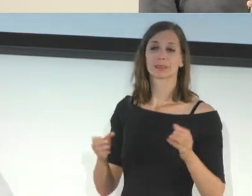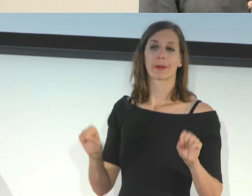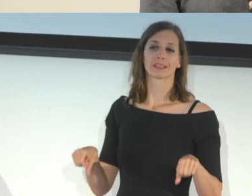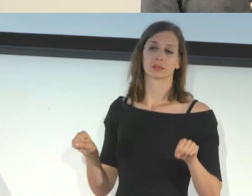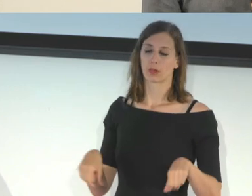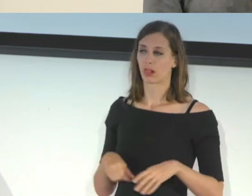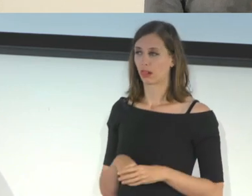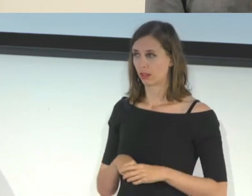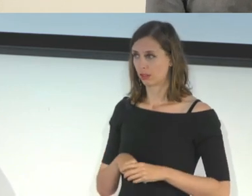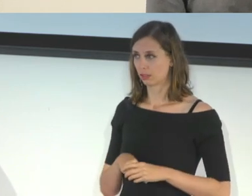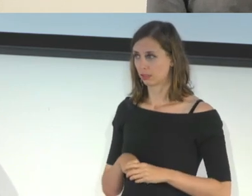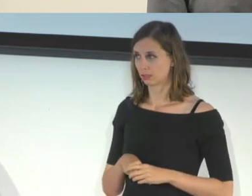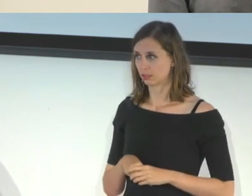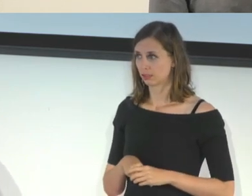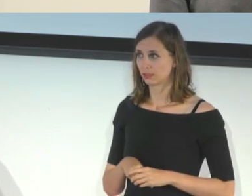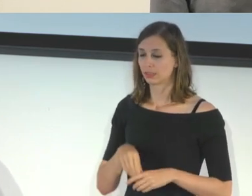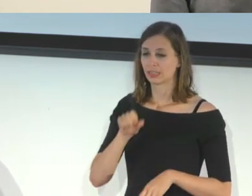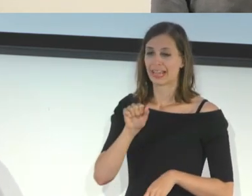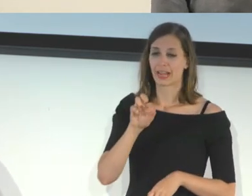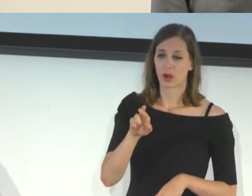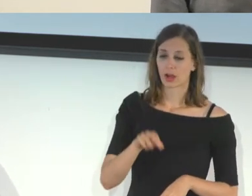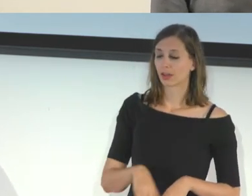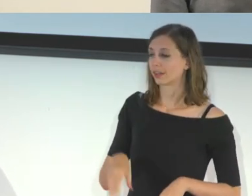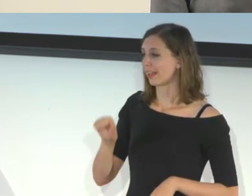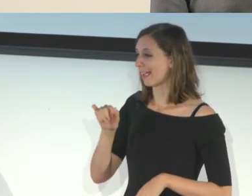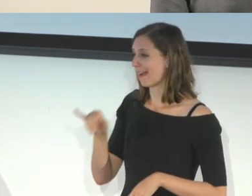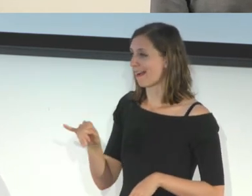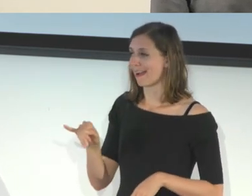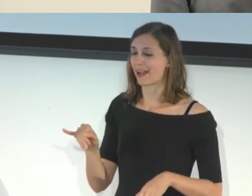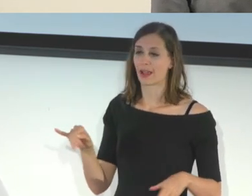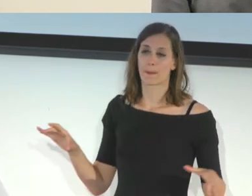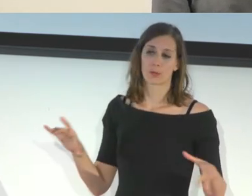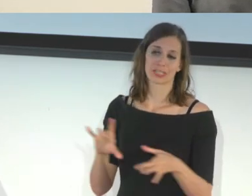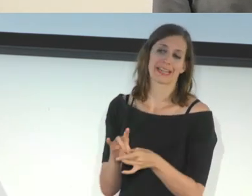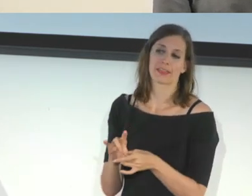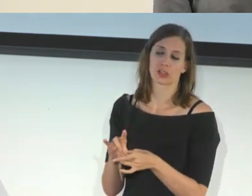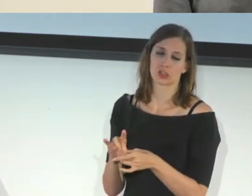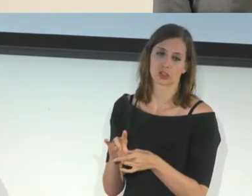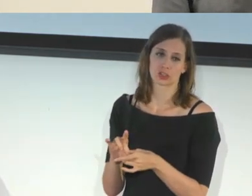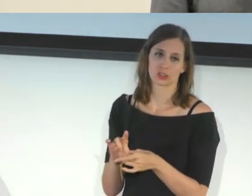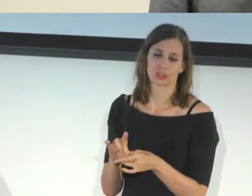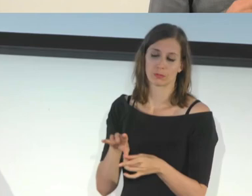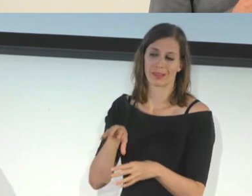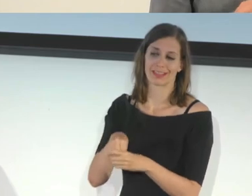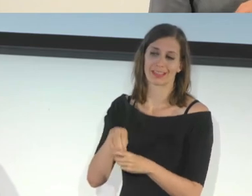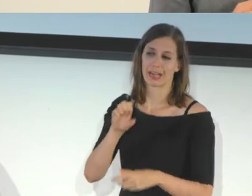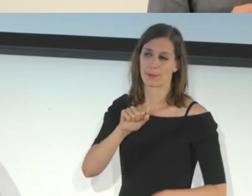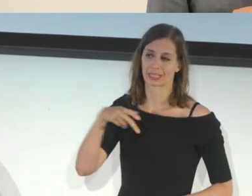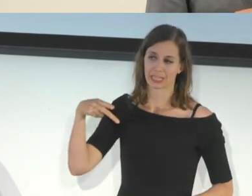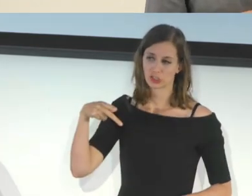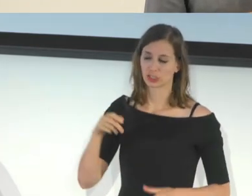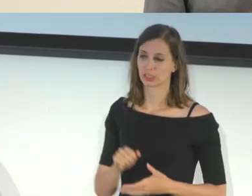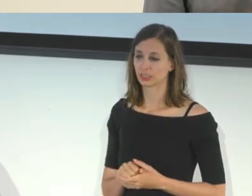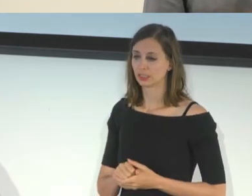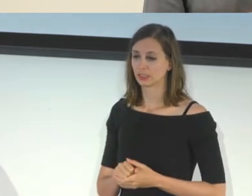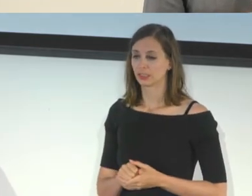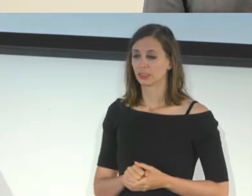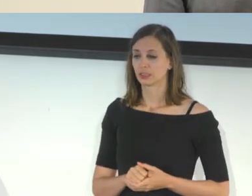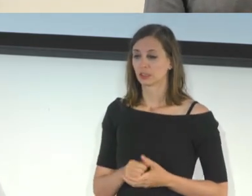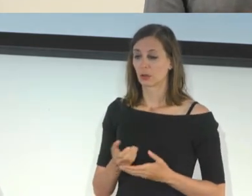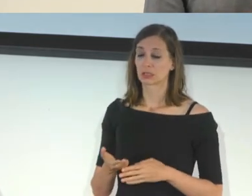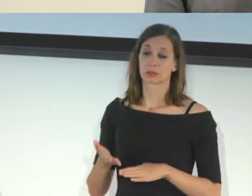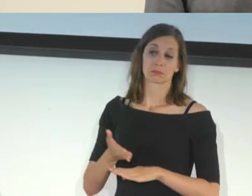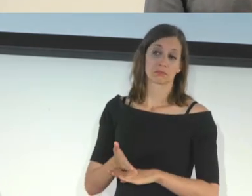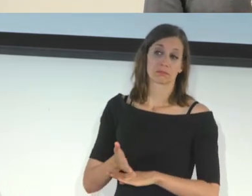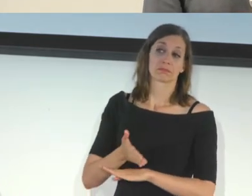kind of putting AR and AI together in an application. And it's increasingly getting better